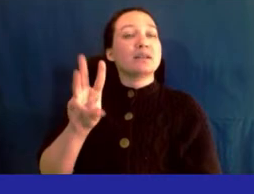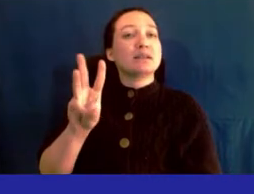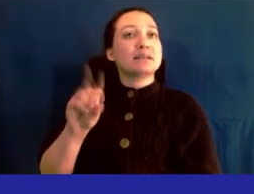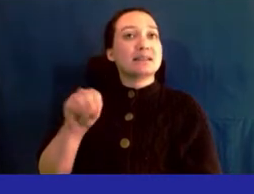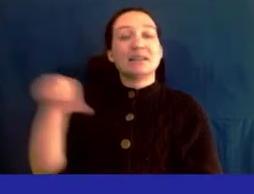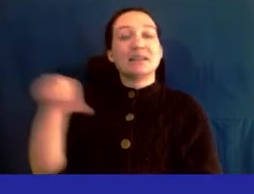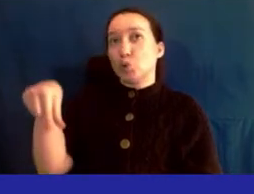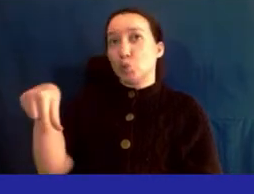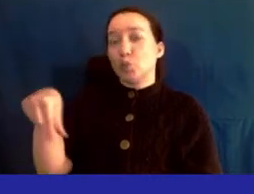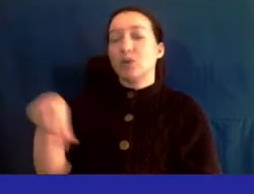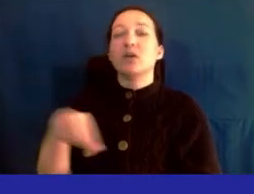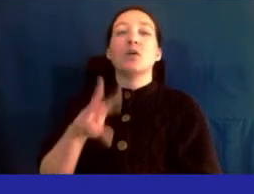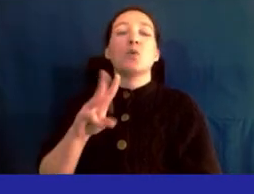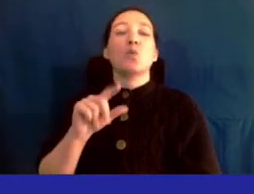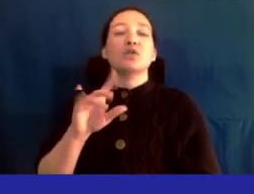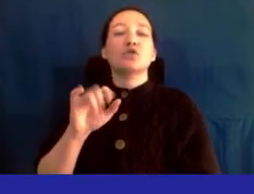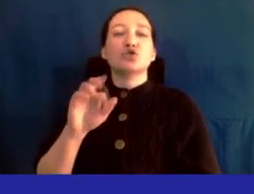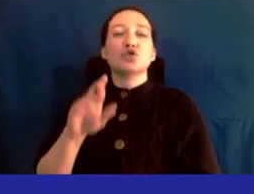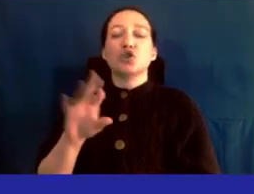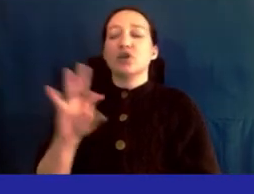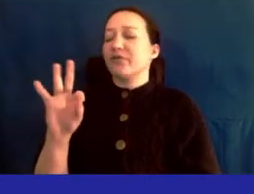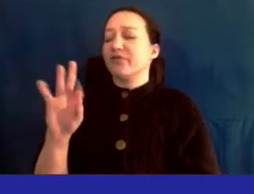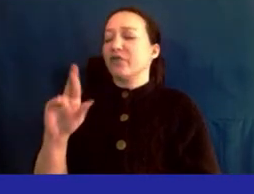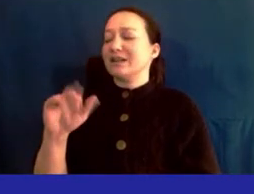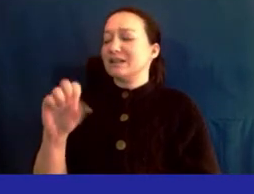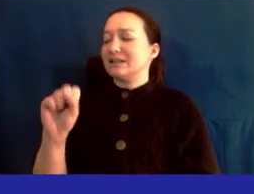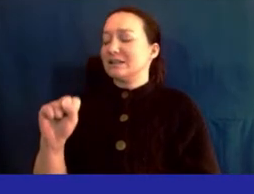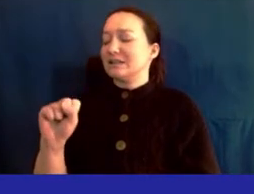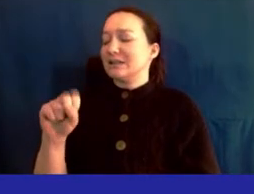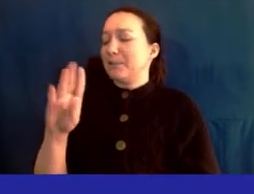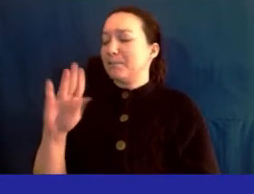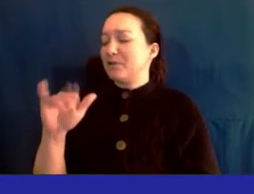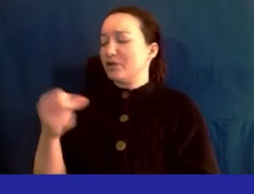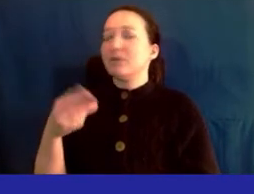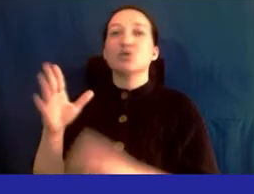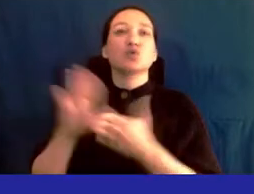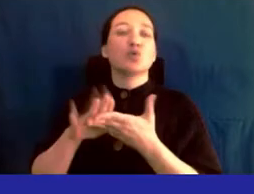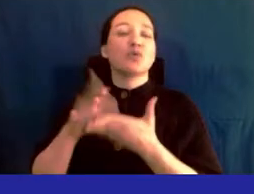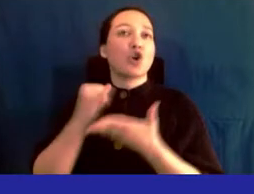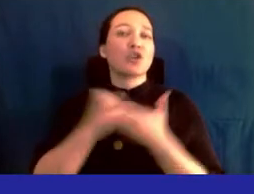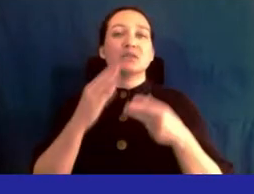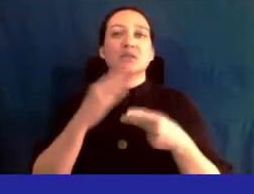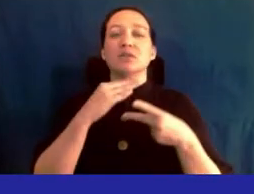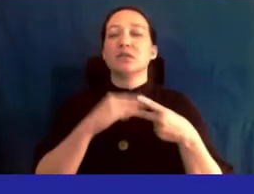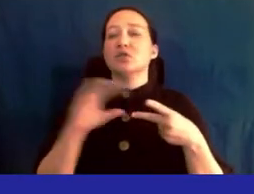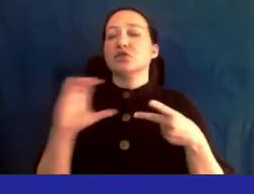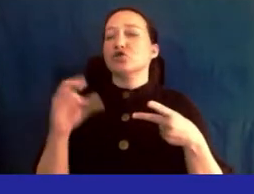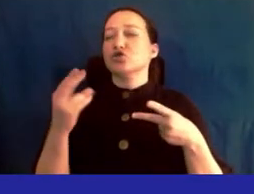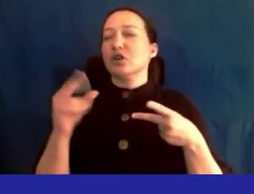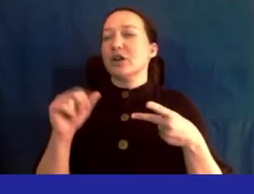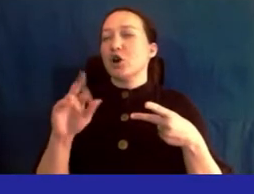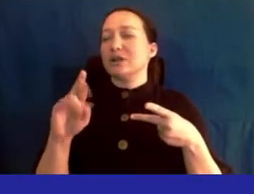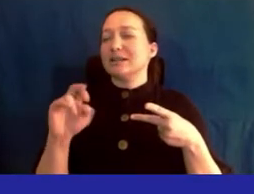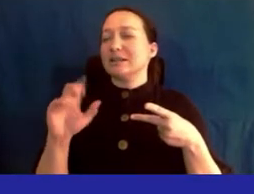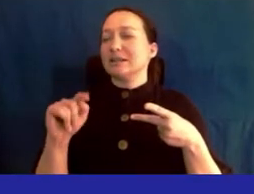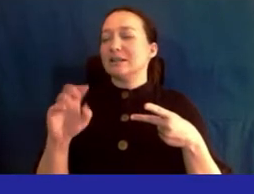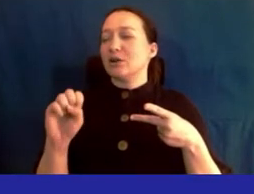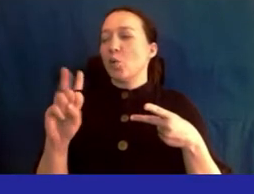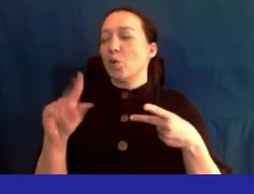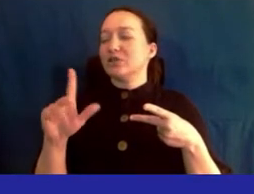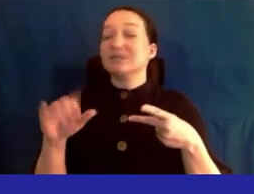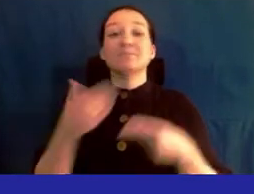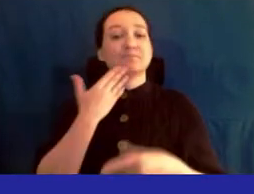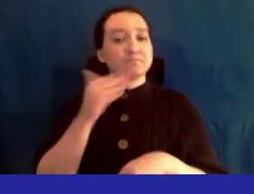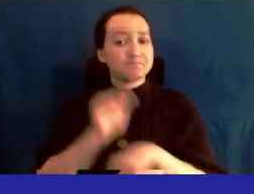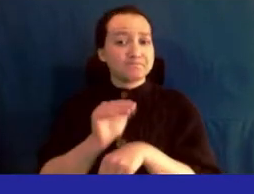walter francis bishop magnet school of the arts and after that will be uh charnet walters just uh good evening